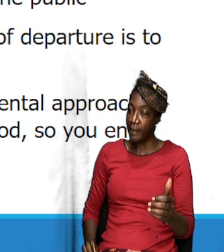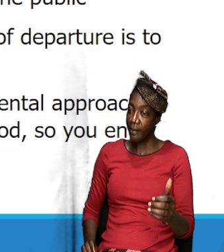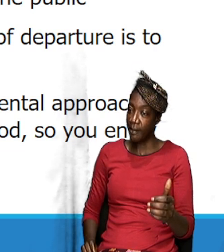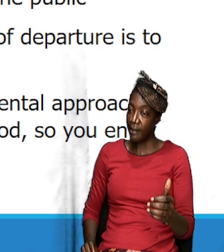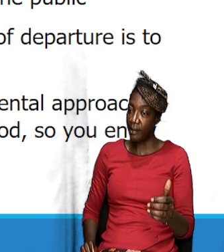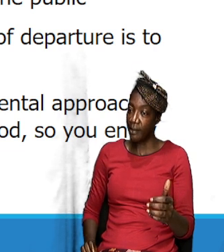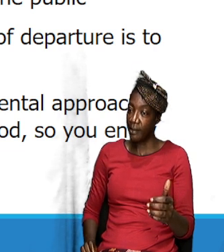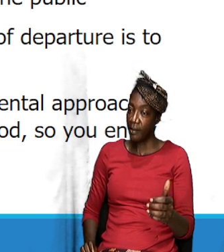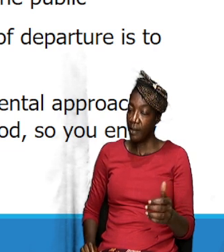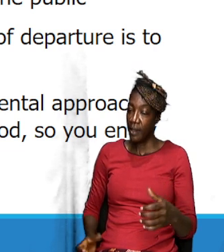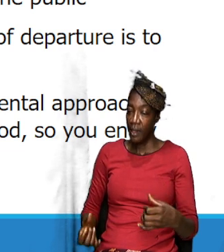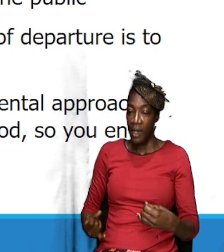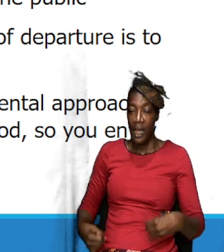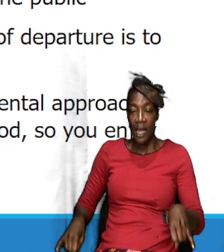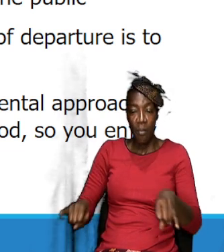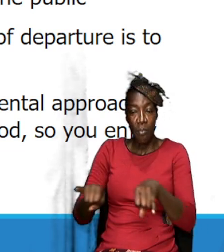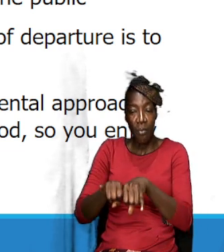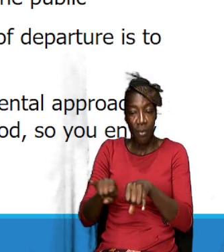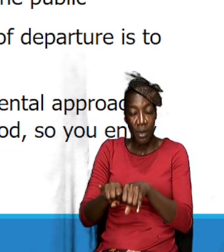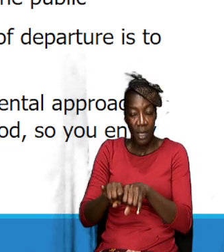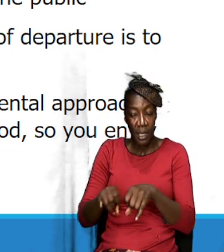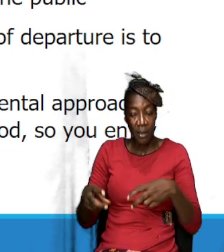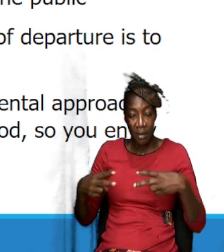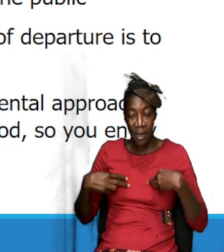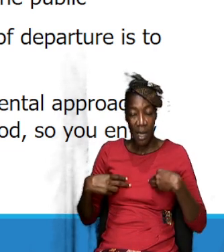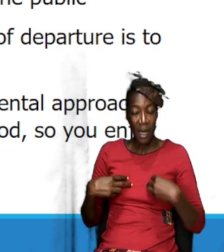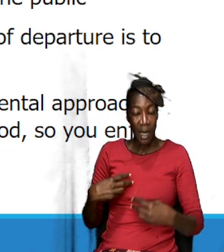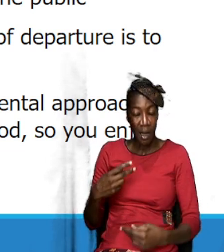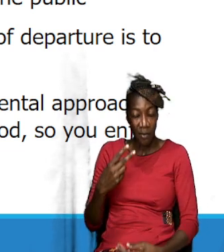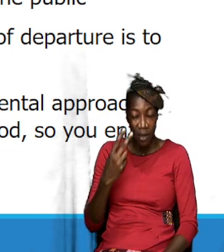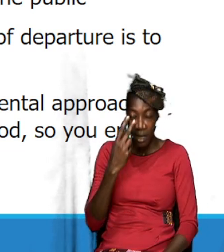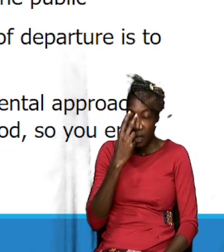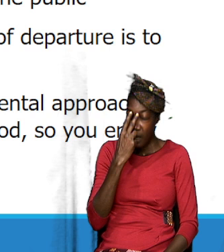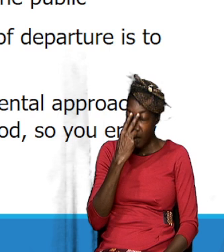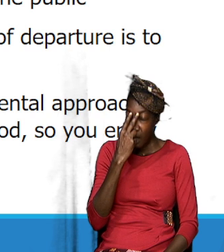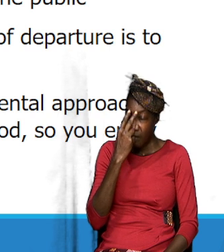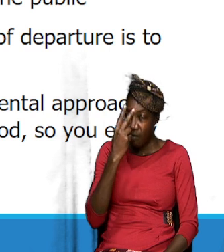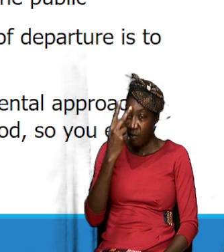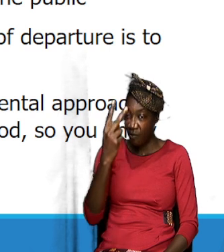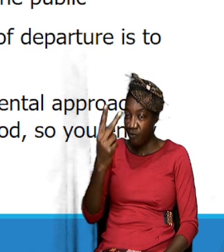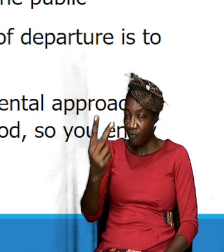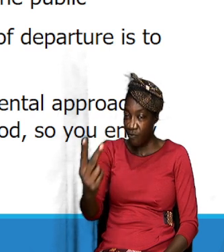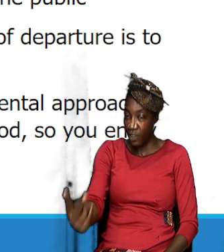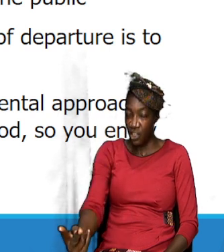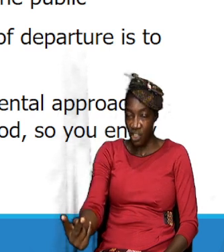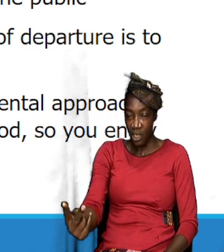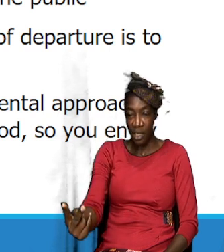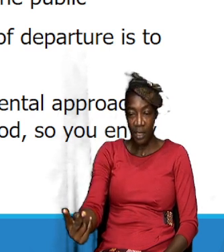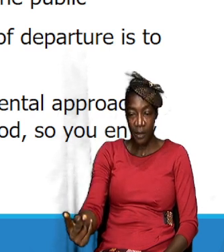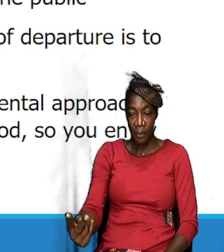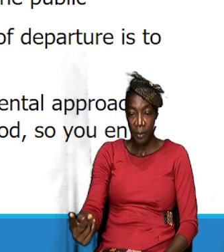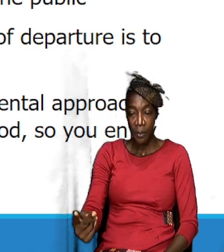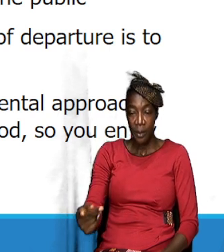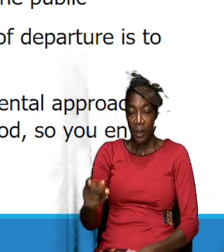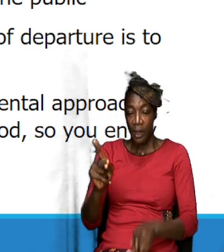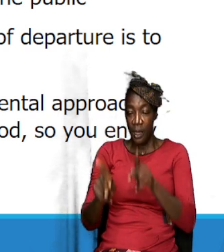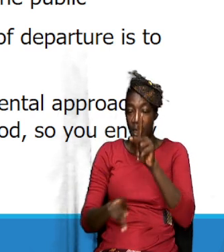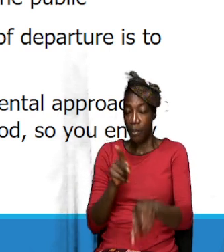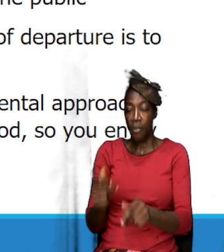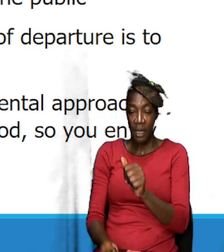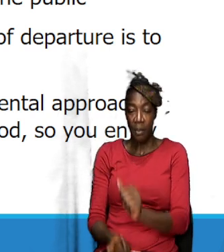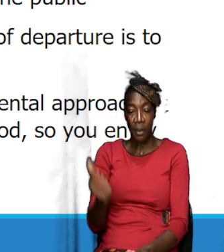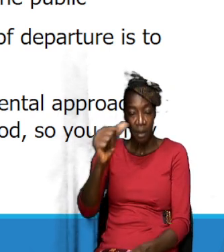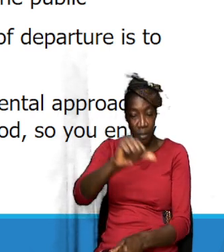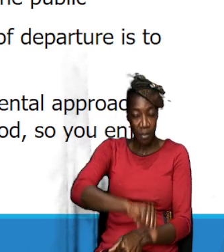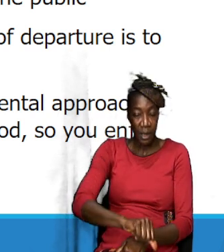importance for us to have a vision. The Bible says without a vision, the people perish. And I said that that vision